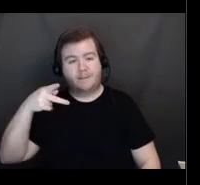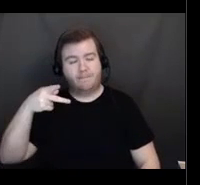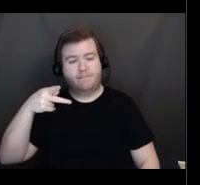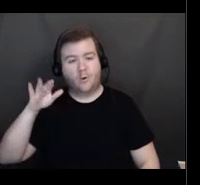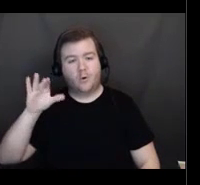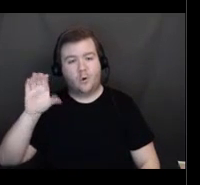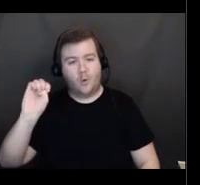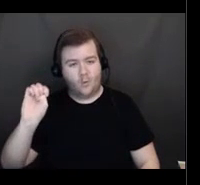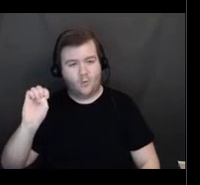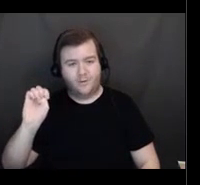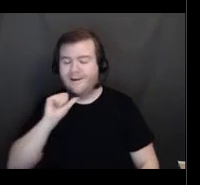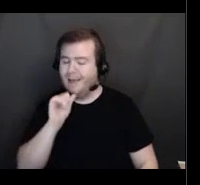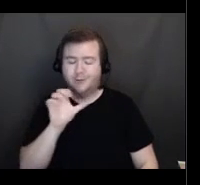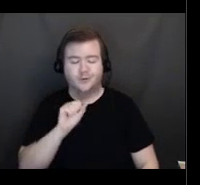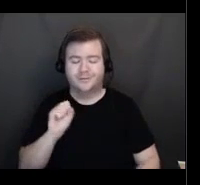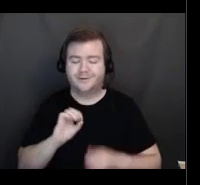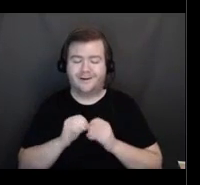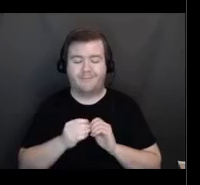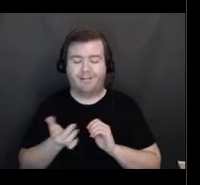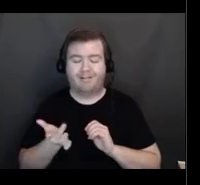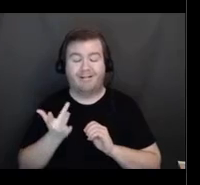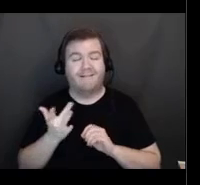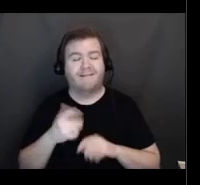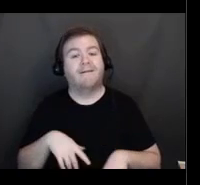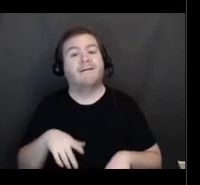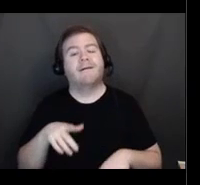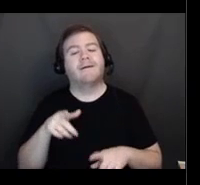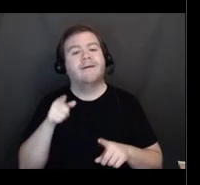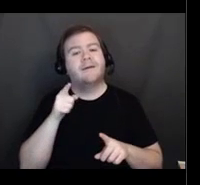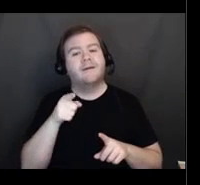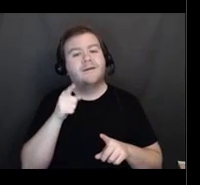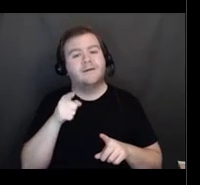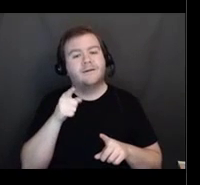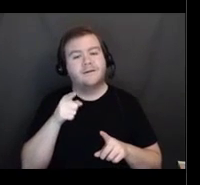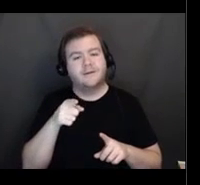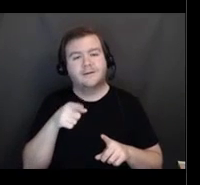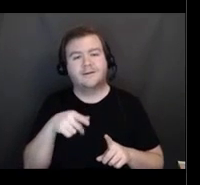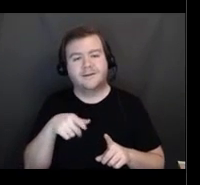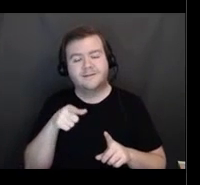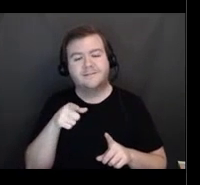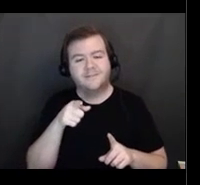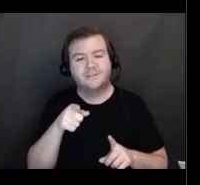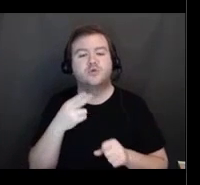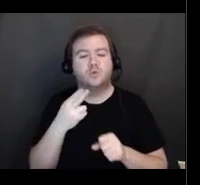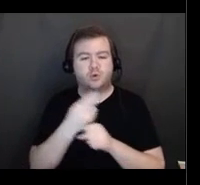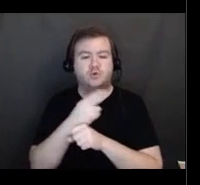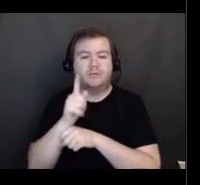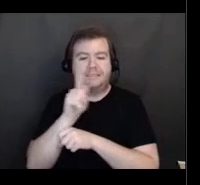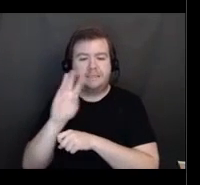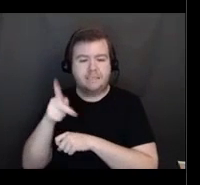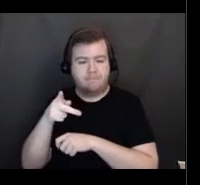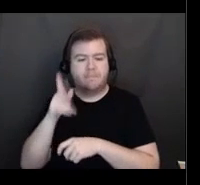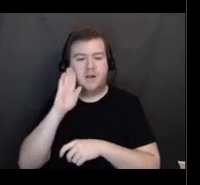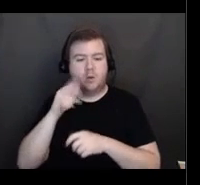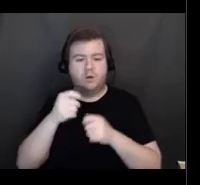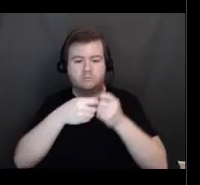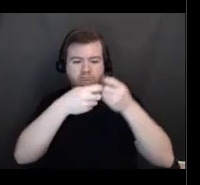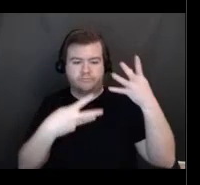Enter your zip code and hit the go button. And you will see here that you will, you will get results. This is just a quick screenshot.